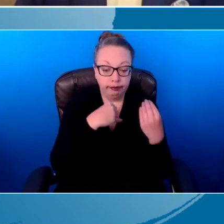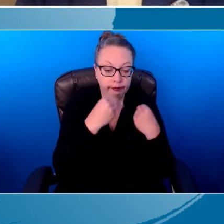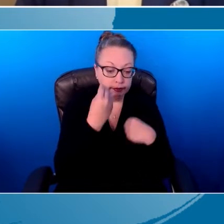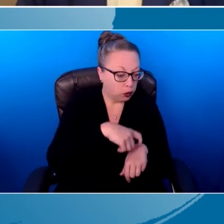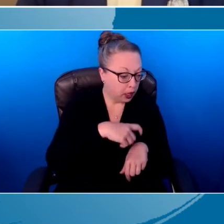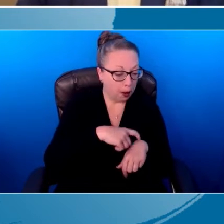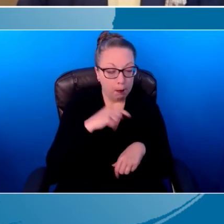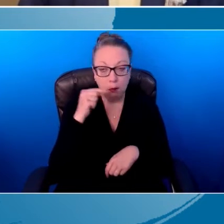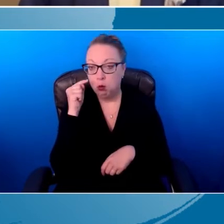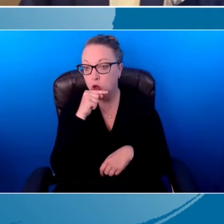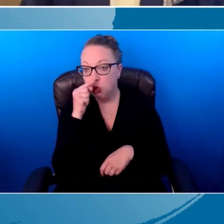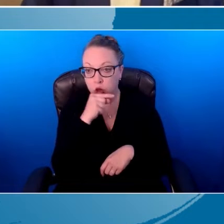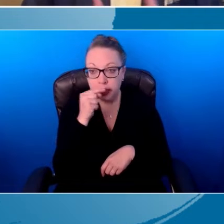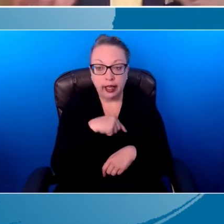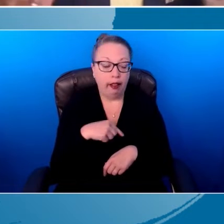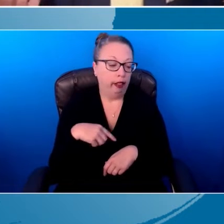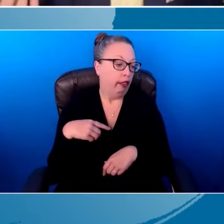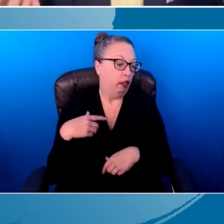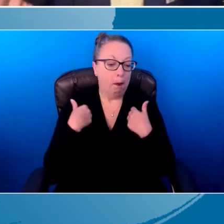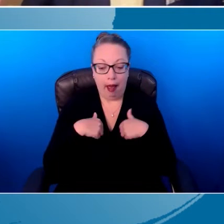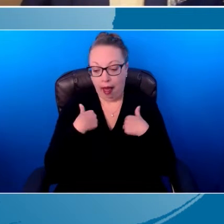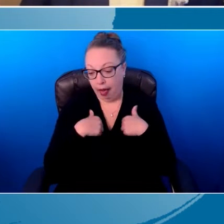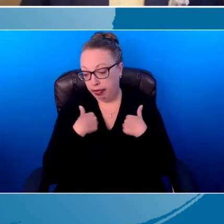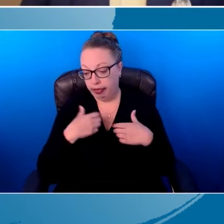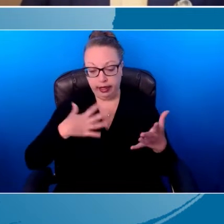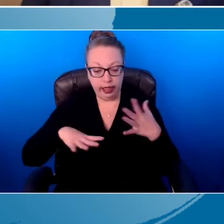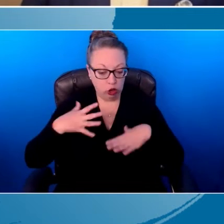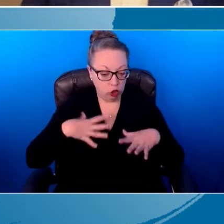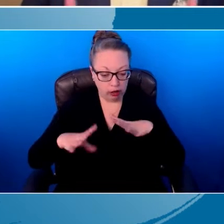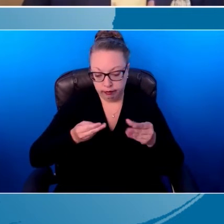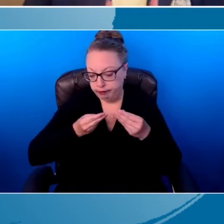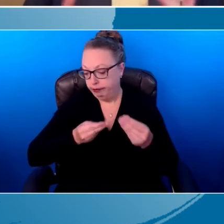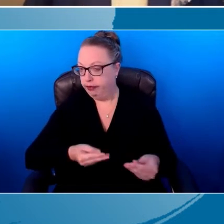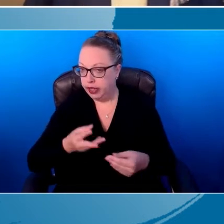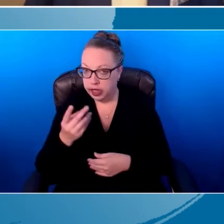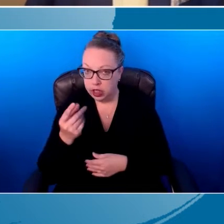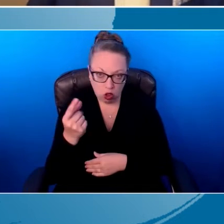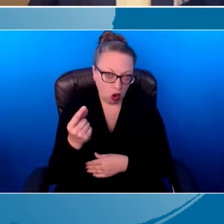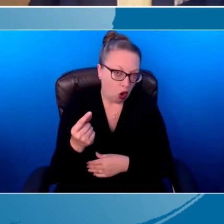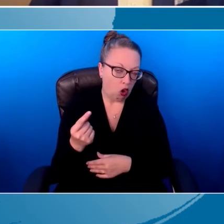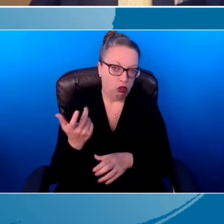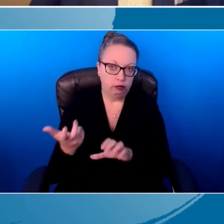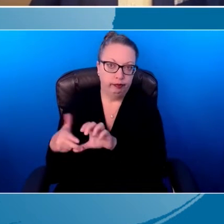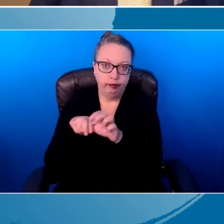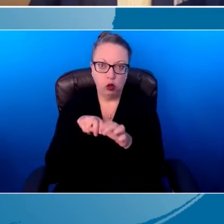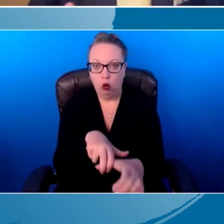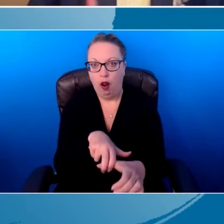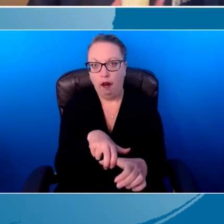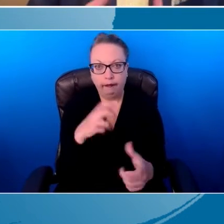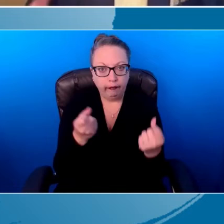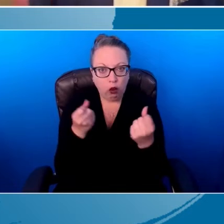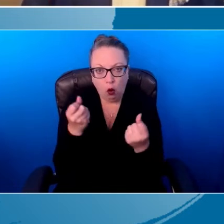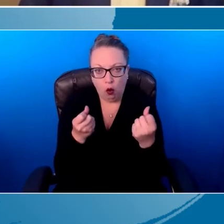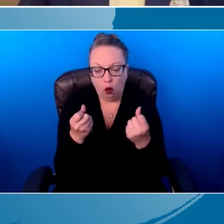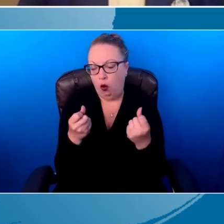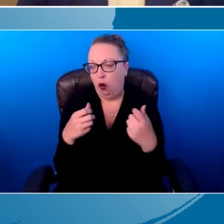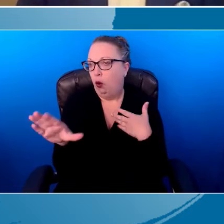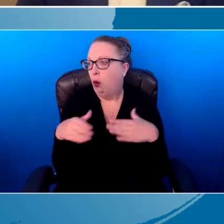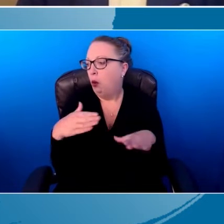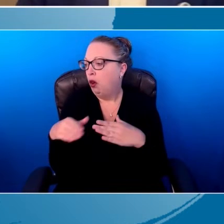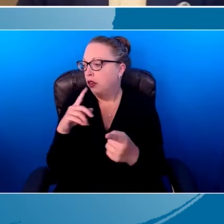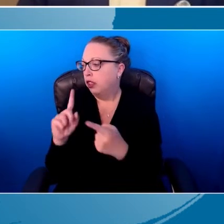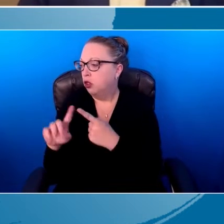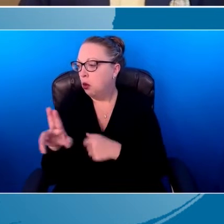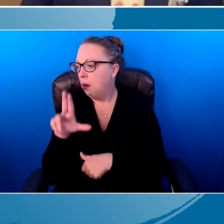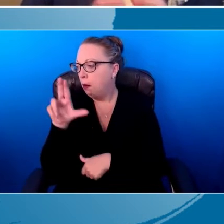toothbrushing time, getting dressed time, feeding the dog time, riding in the car time, walking to the bus